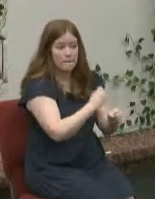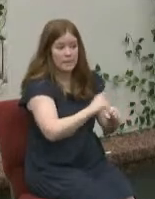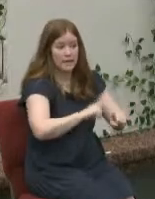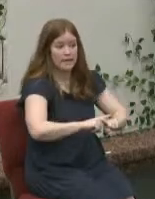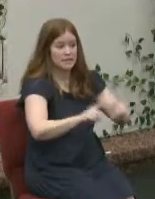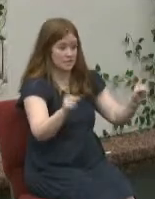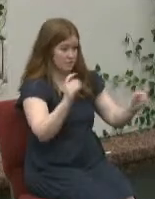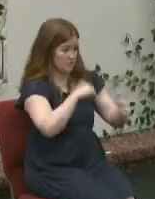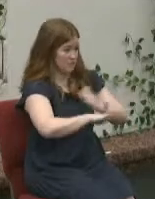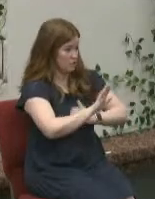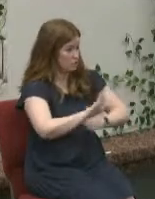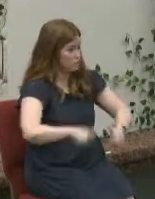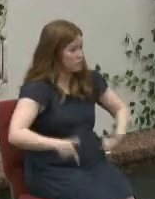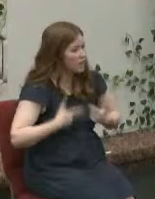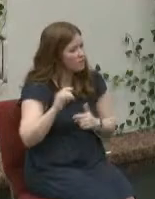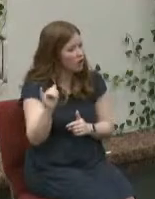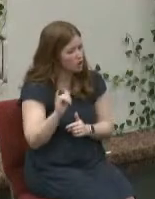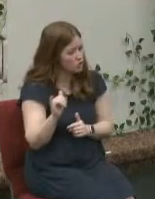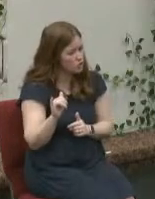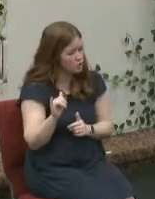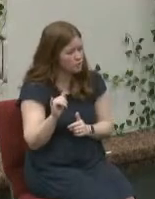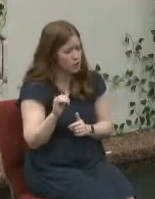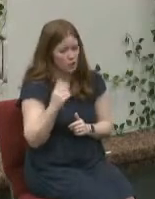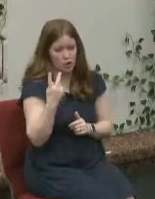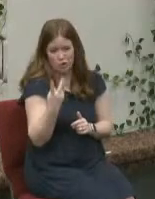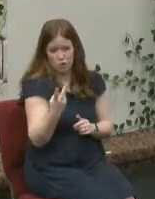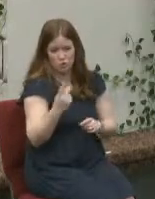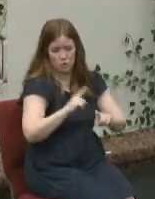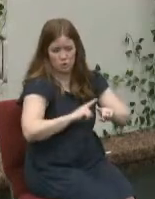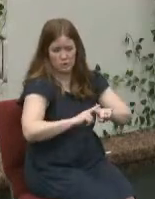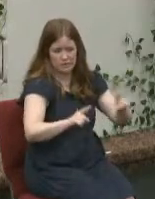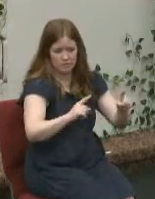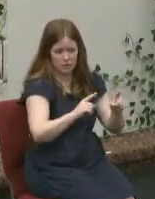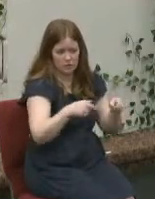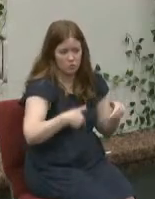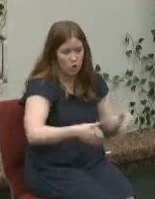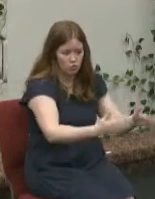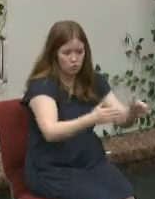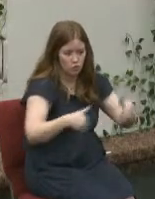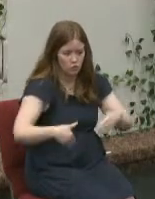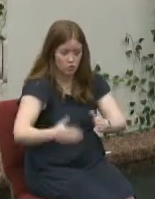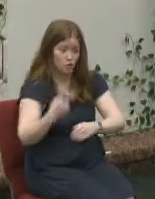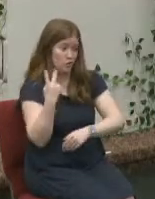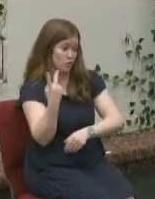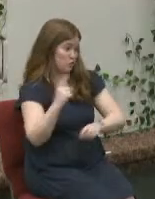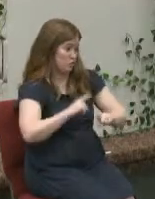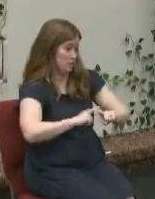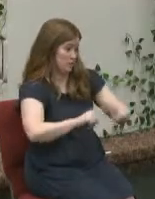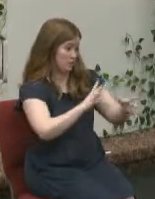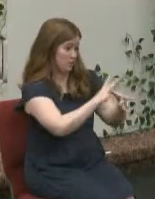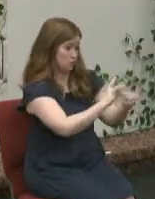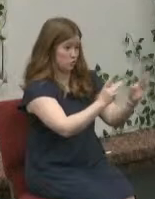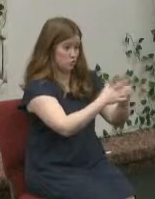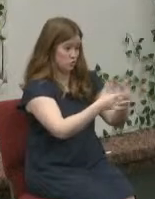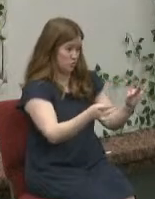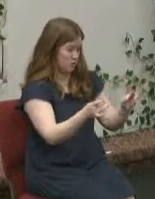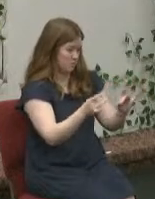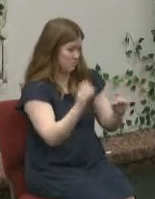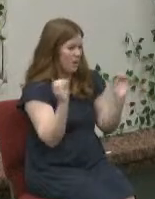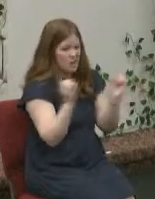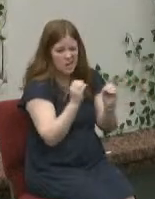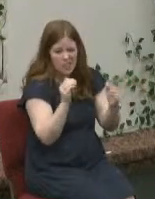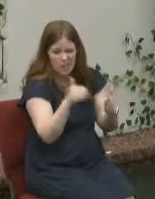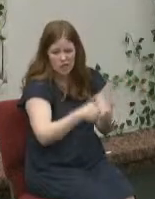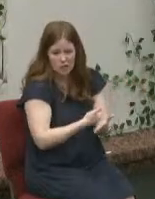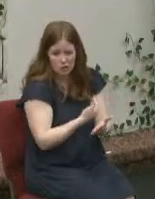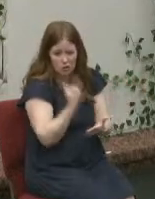in your life as well competing roads competing narratives it really is nothing new to people